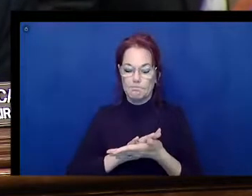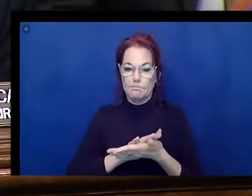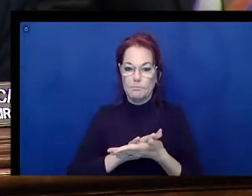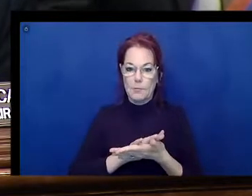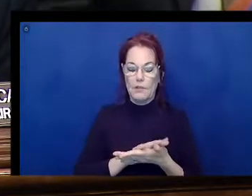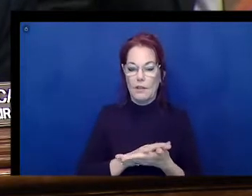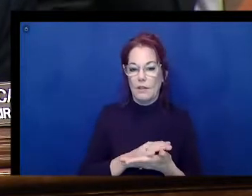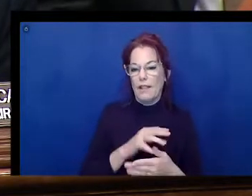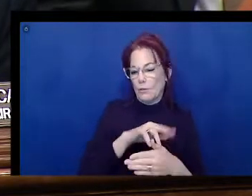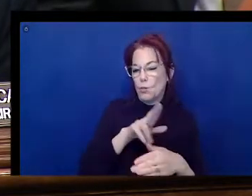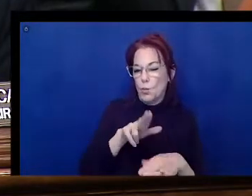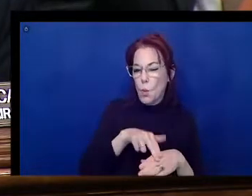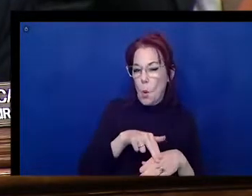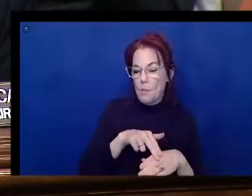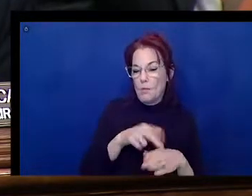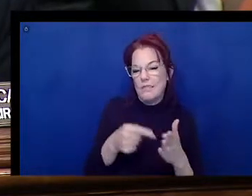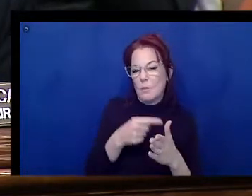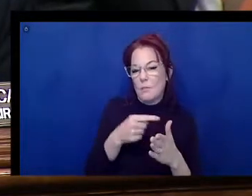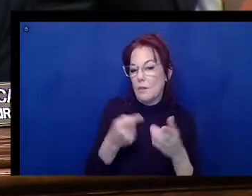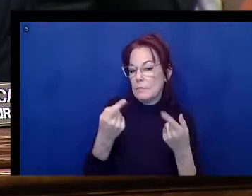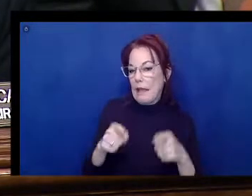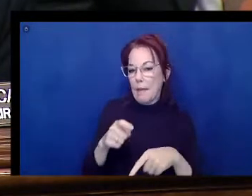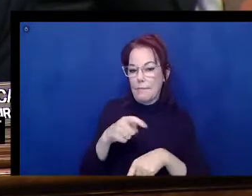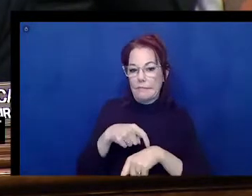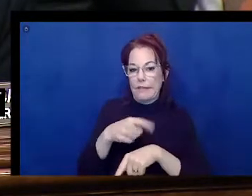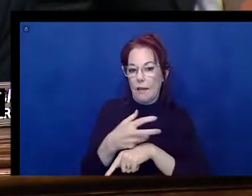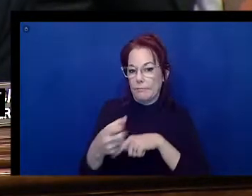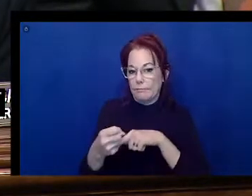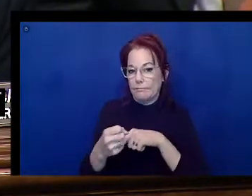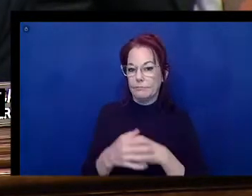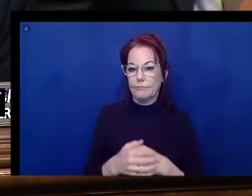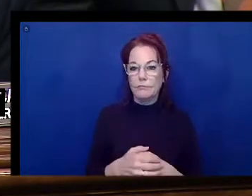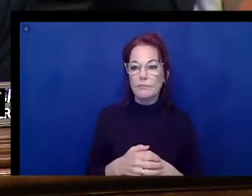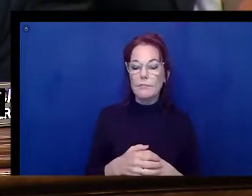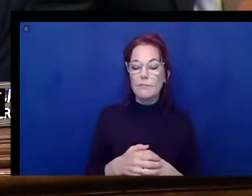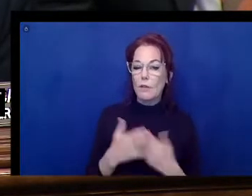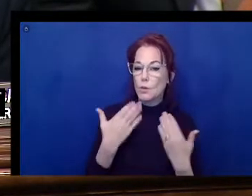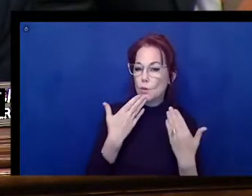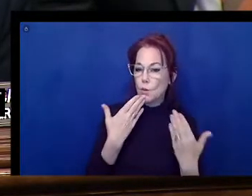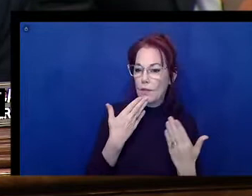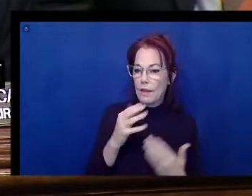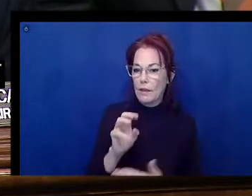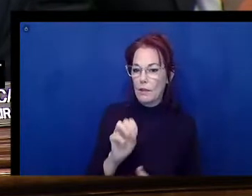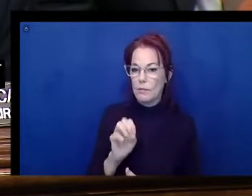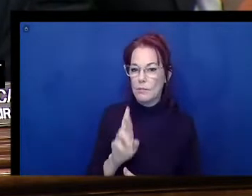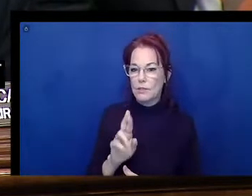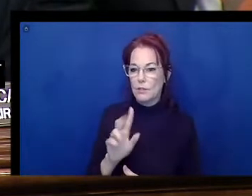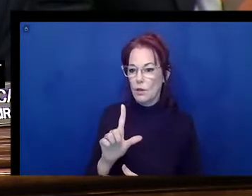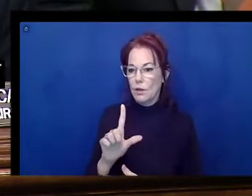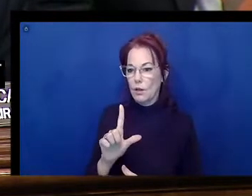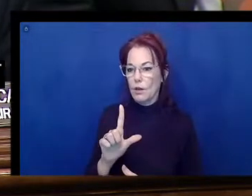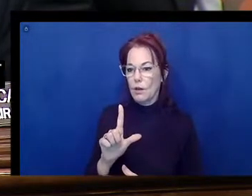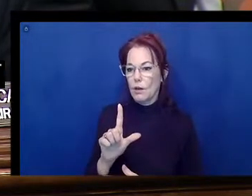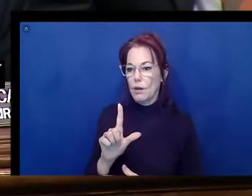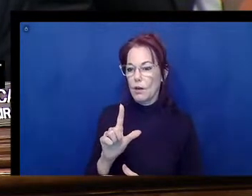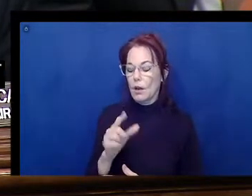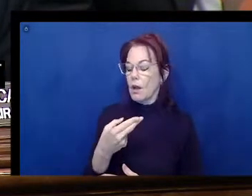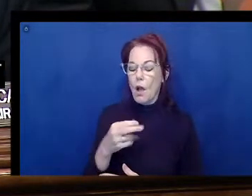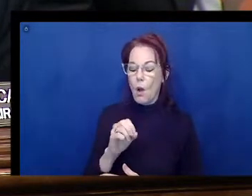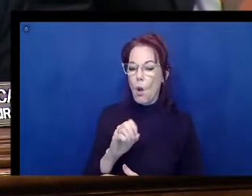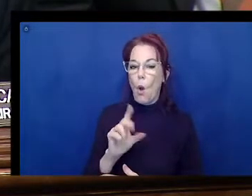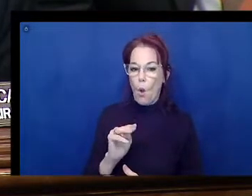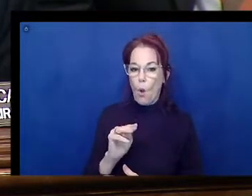about that, and we appreciate his willingness to do that. Before... I know we have to conclude